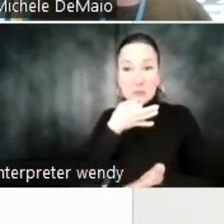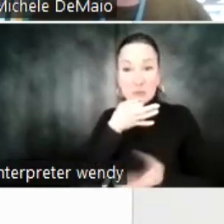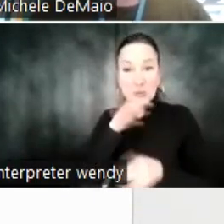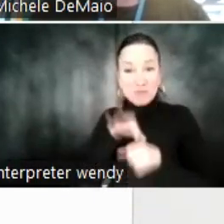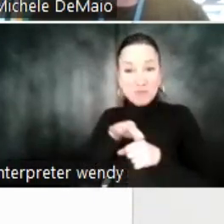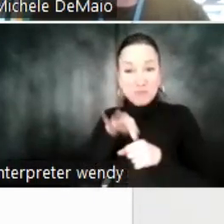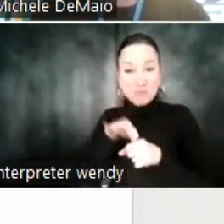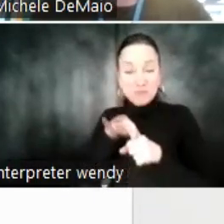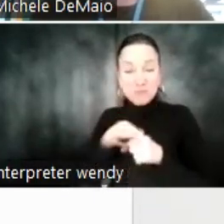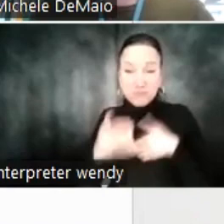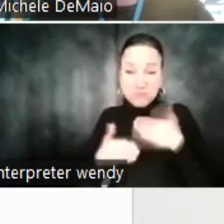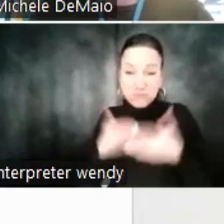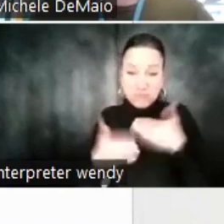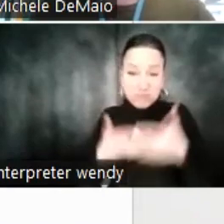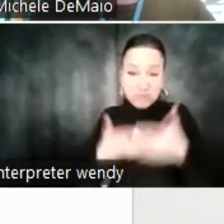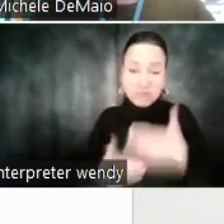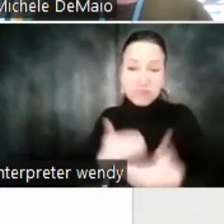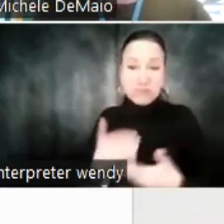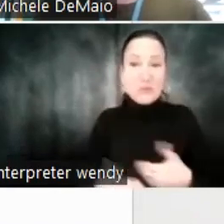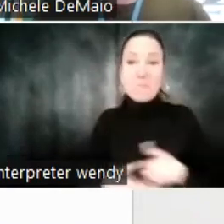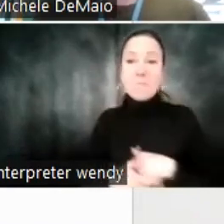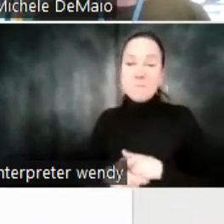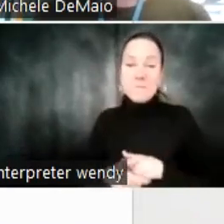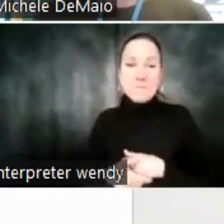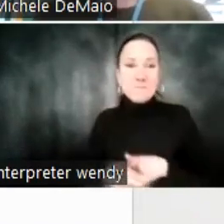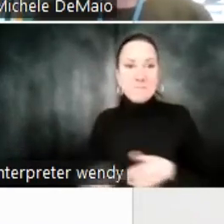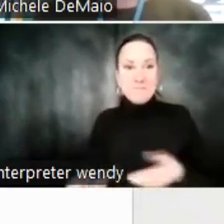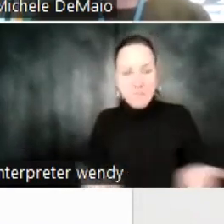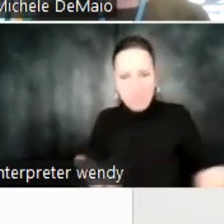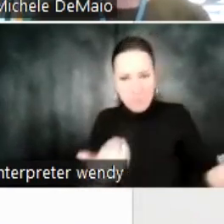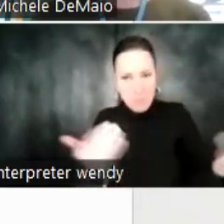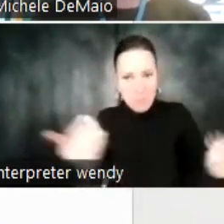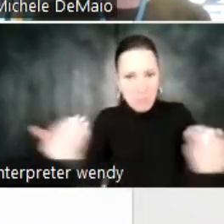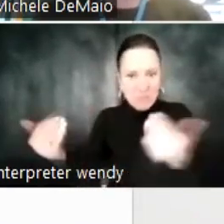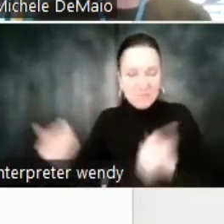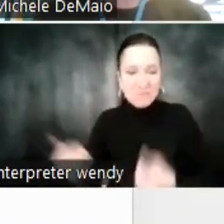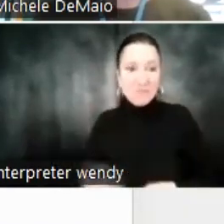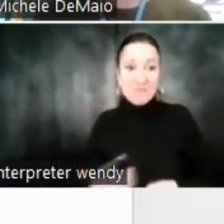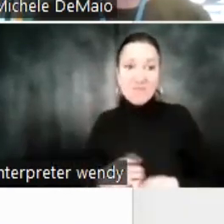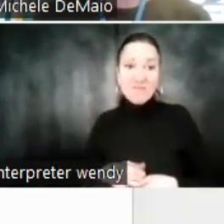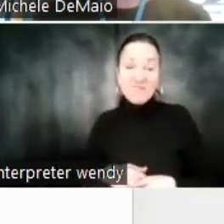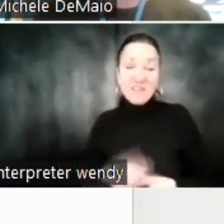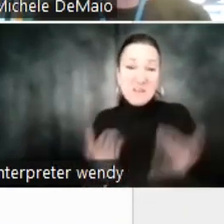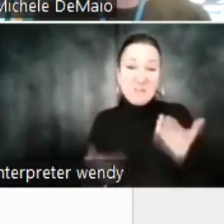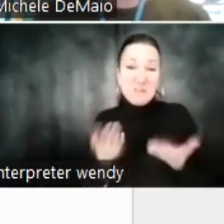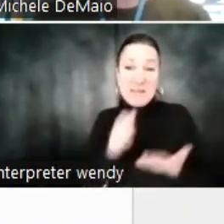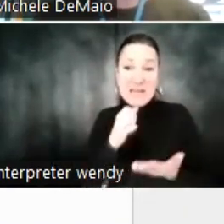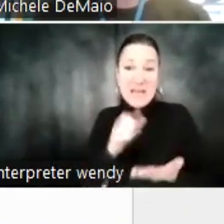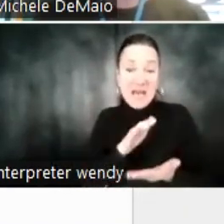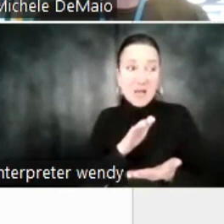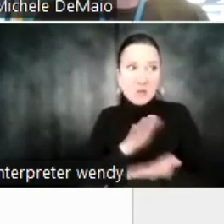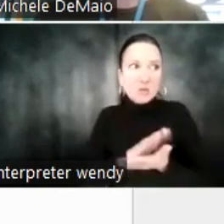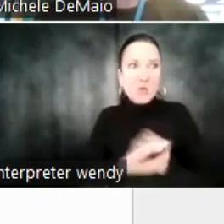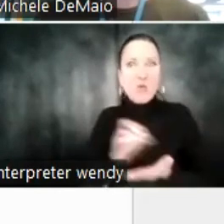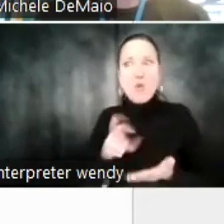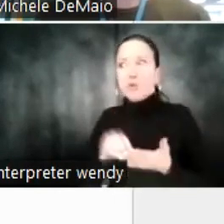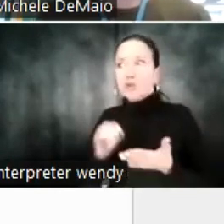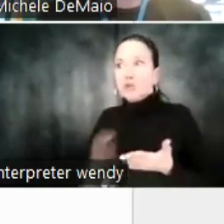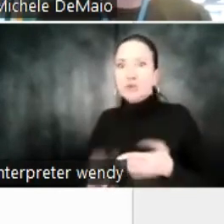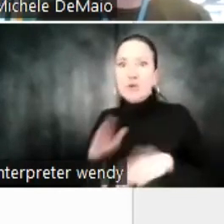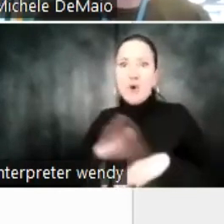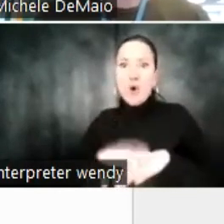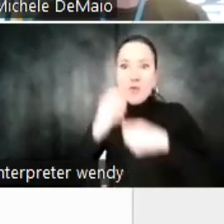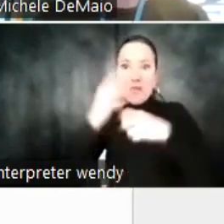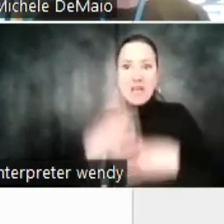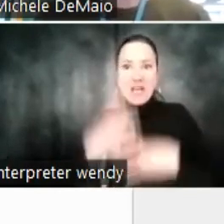phase right now. And we would love for you, even if you don't have a school or a student who's one of our finalists, we'd love